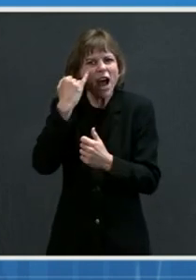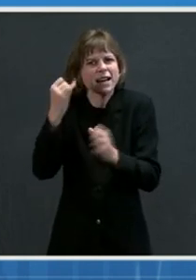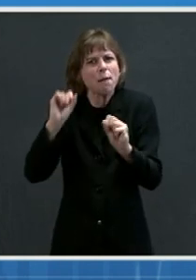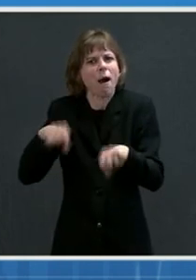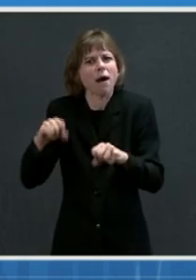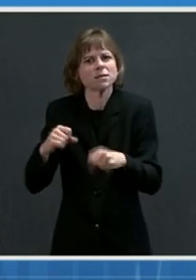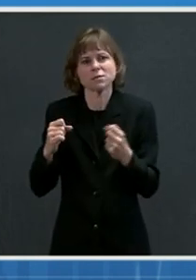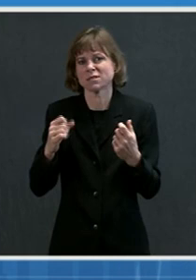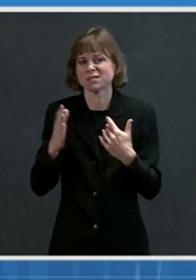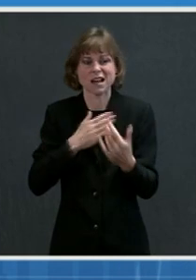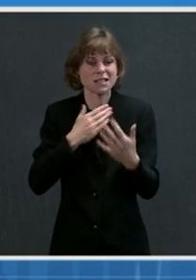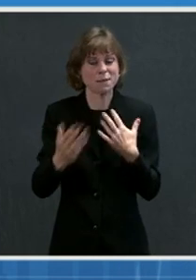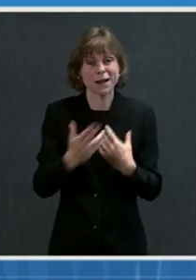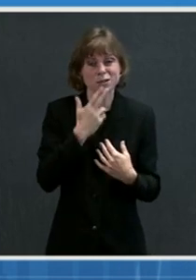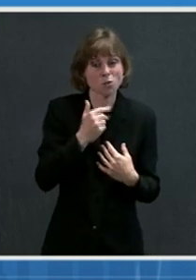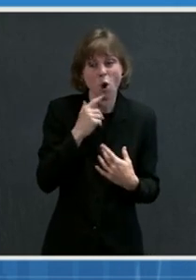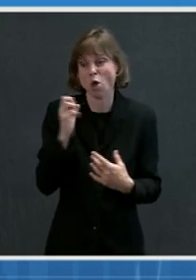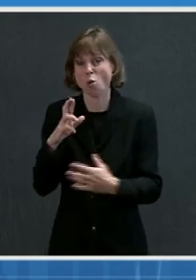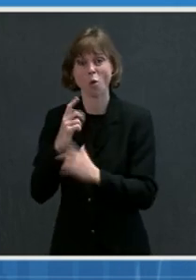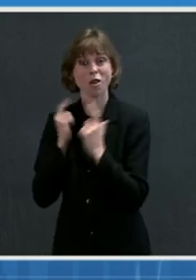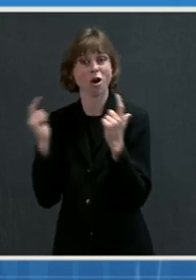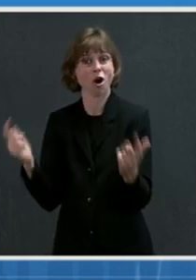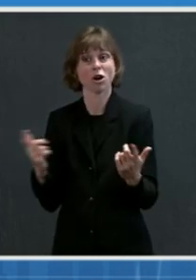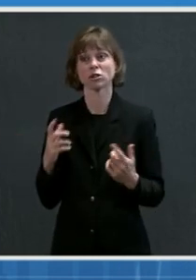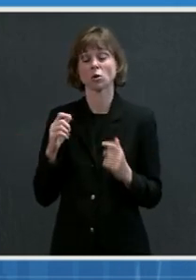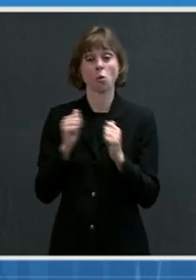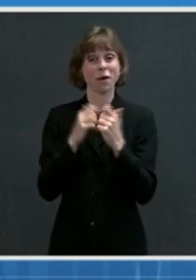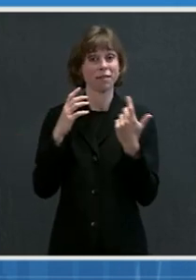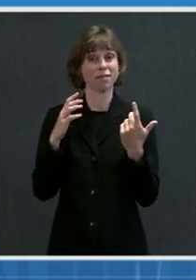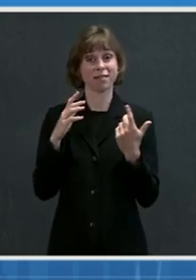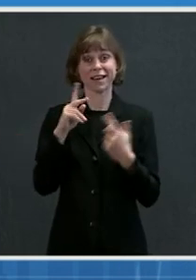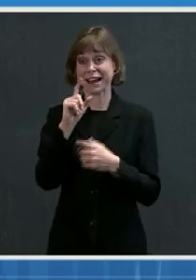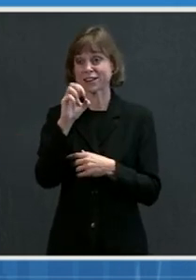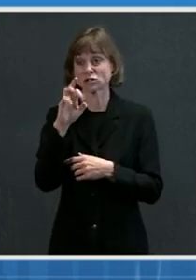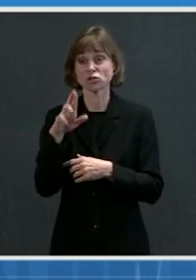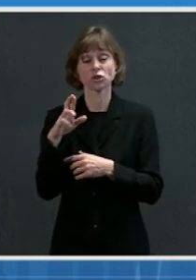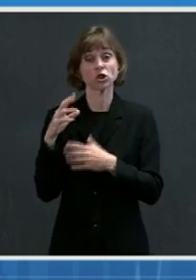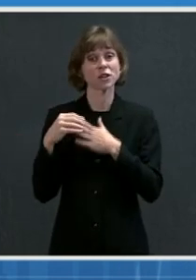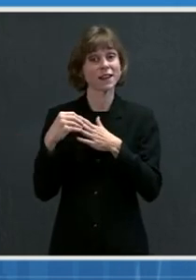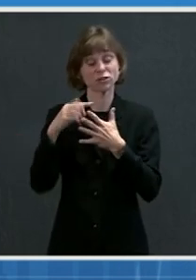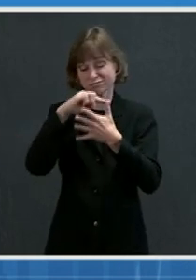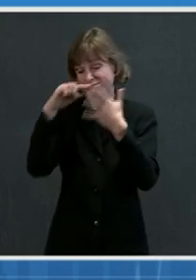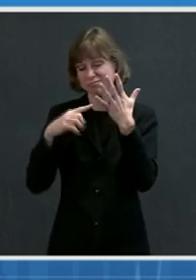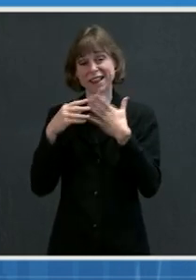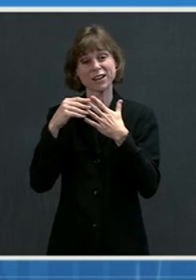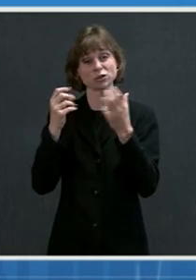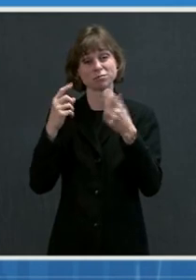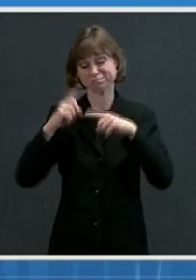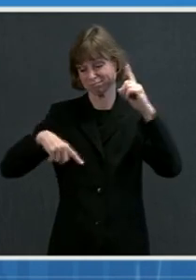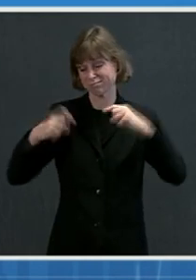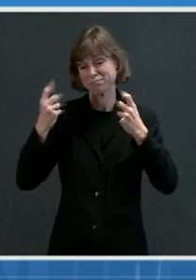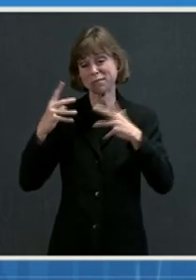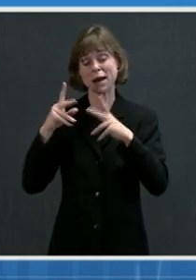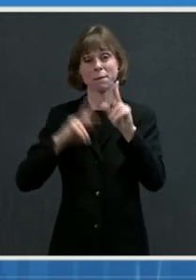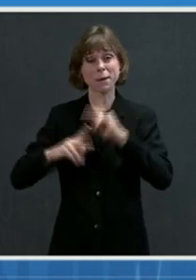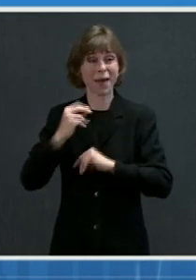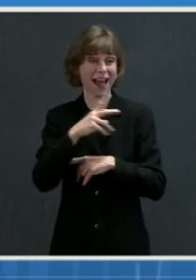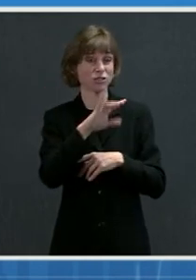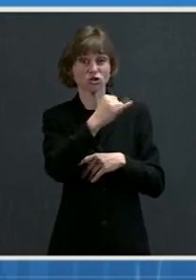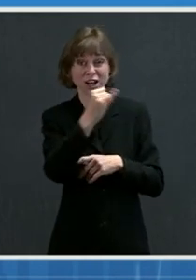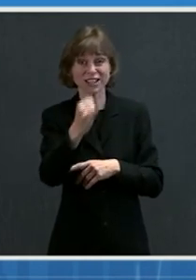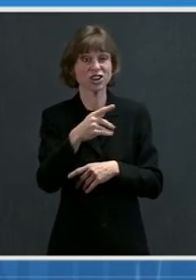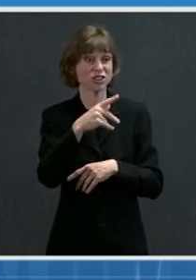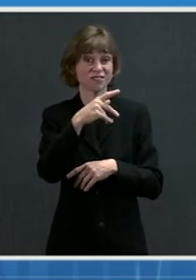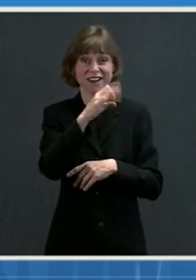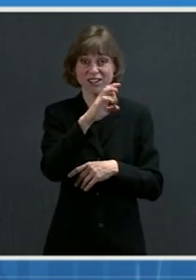Jeff Sciences leadership, with Dr. David Kessler's leadership and the active participation of both Johnson and Johnson and Pfizer. And this is